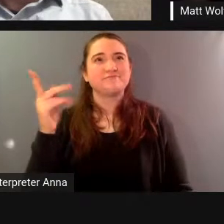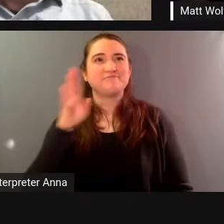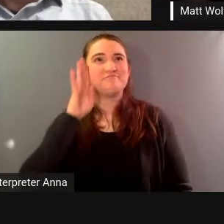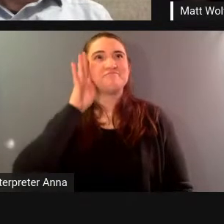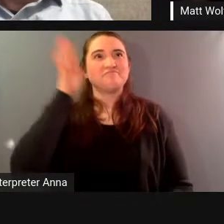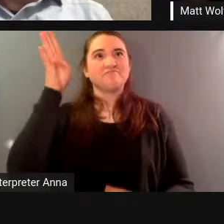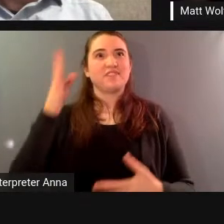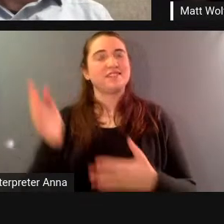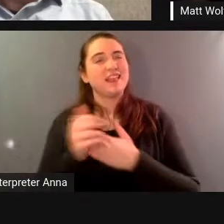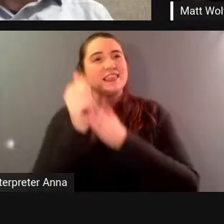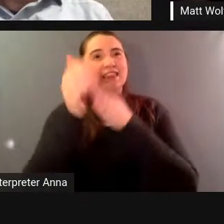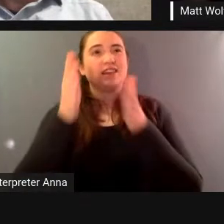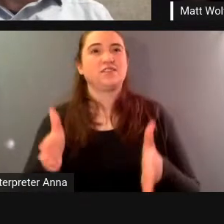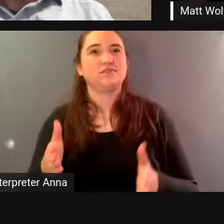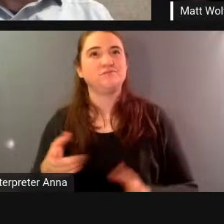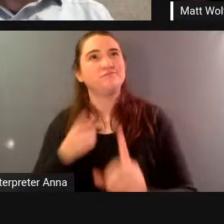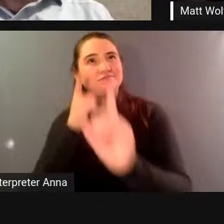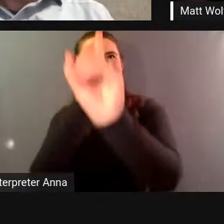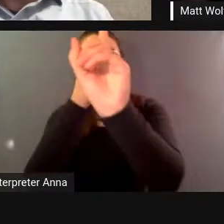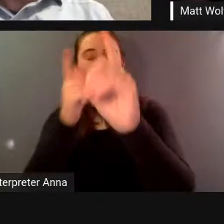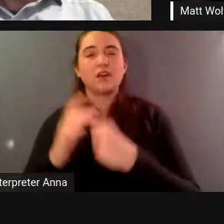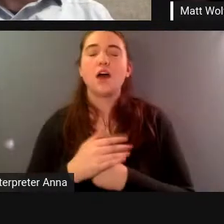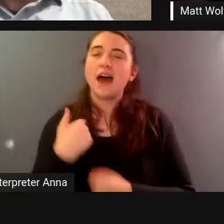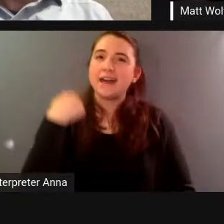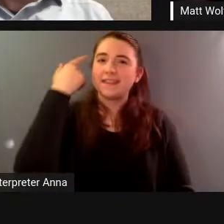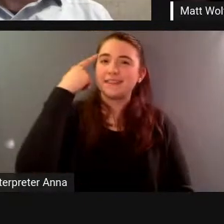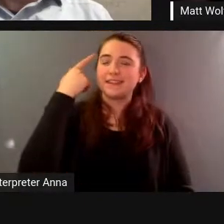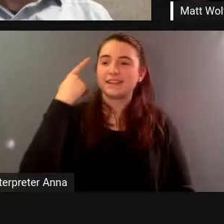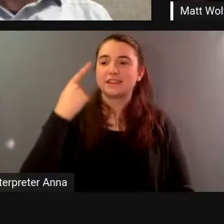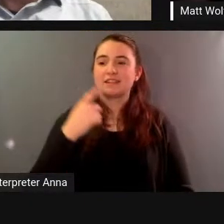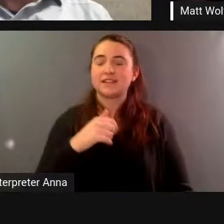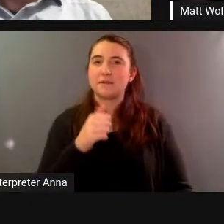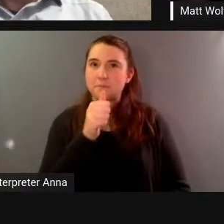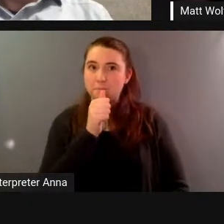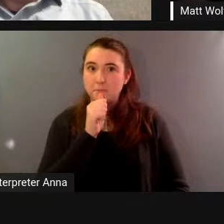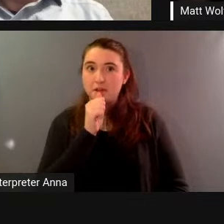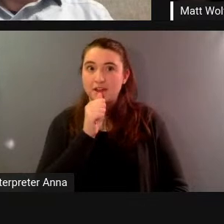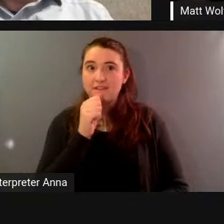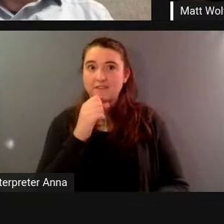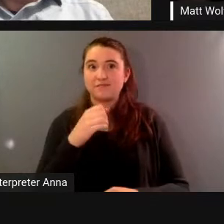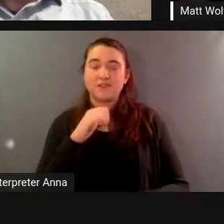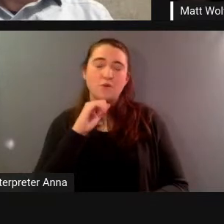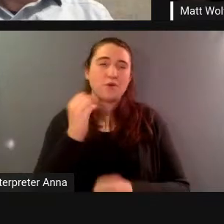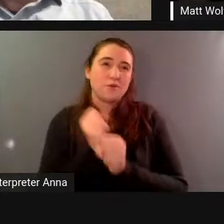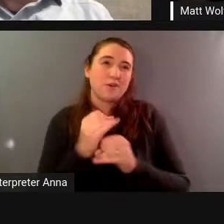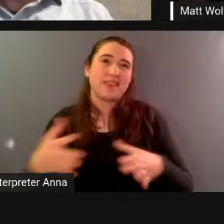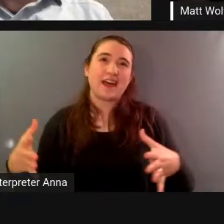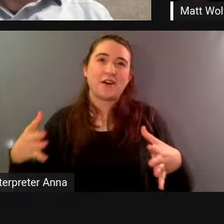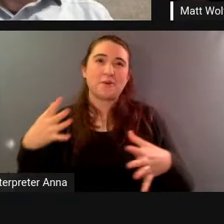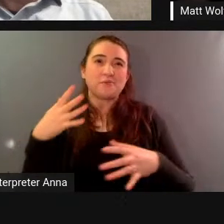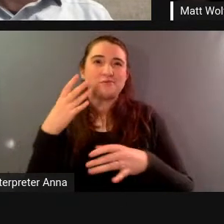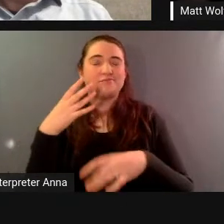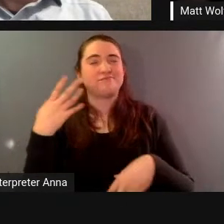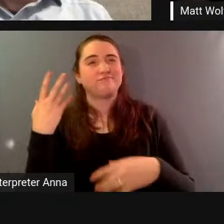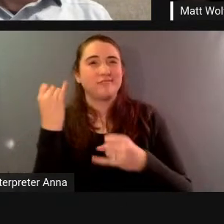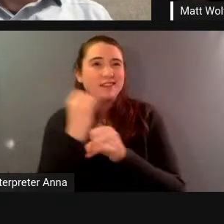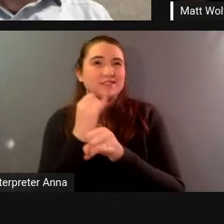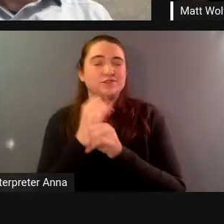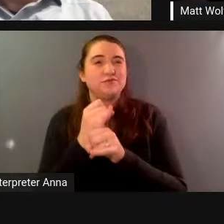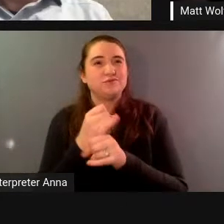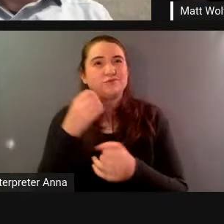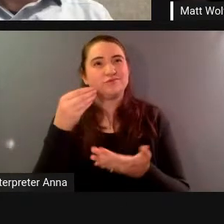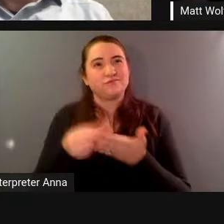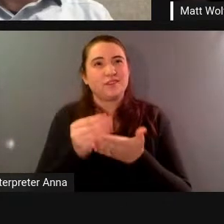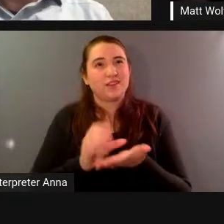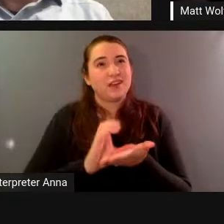that non-institutional private venture exploration is something that we we've come to accept and appreciate more now